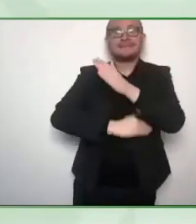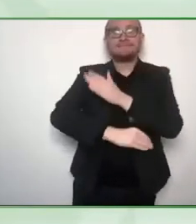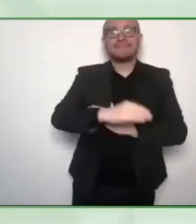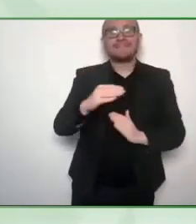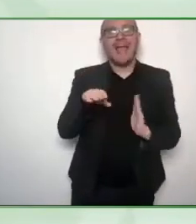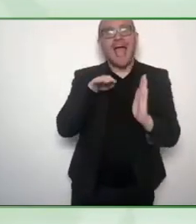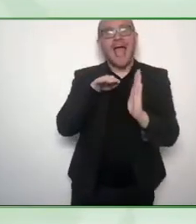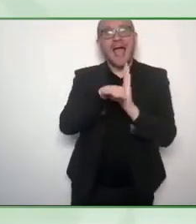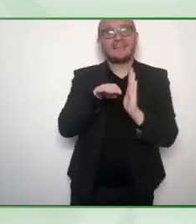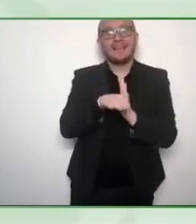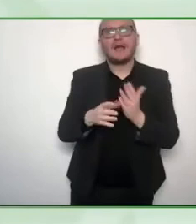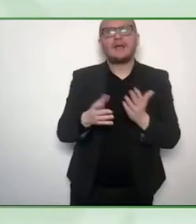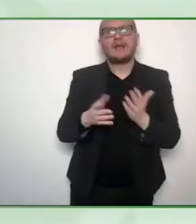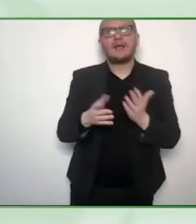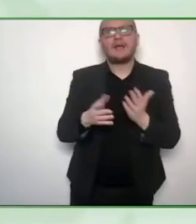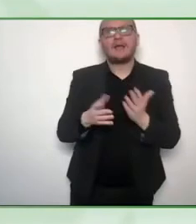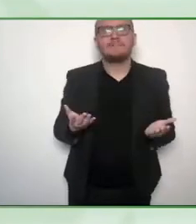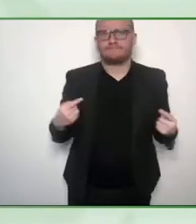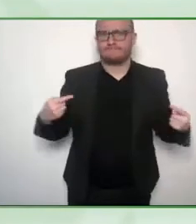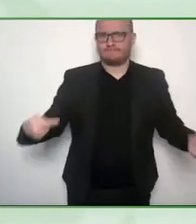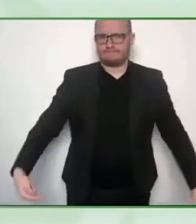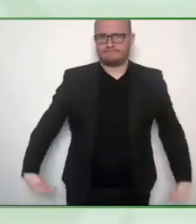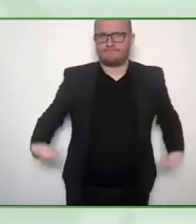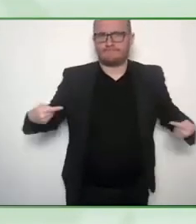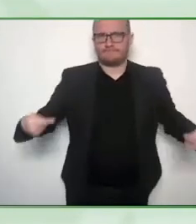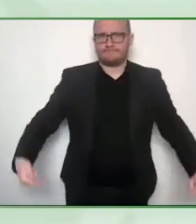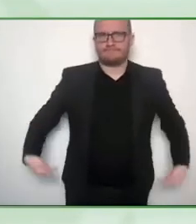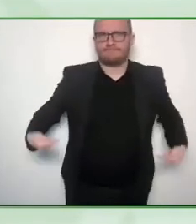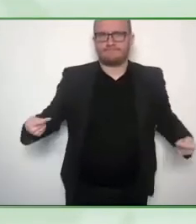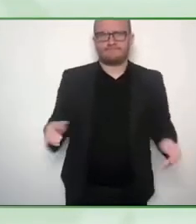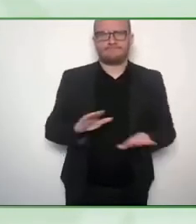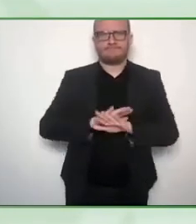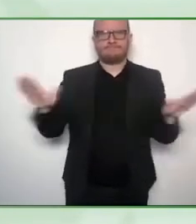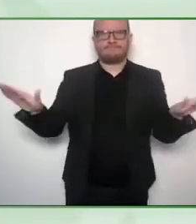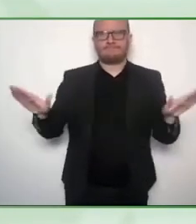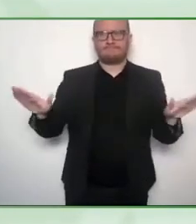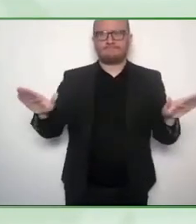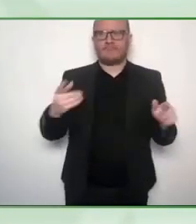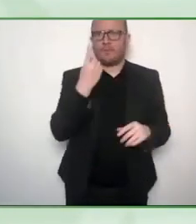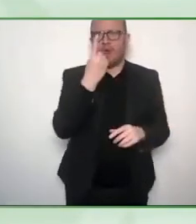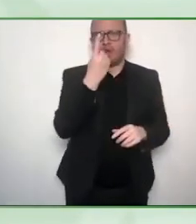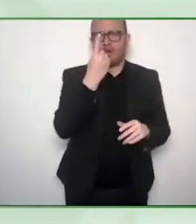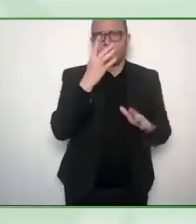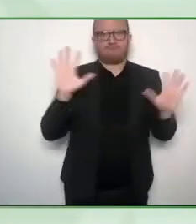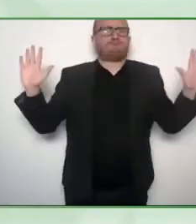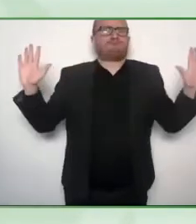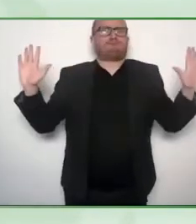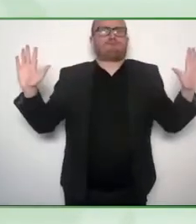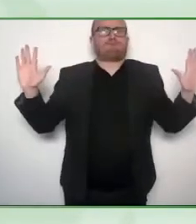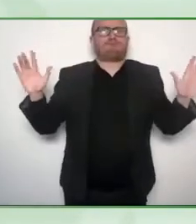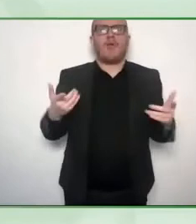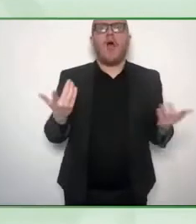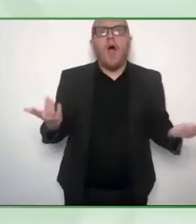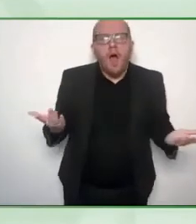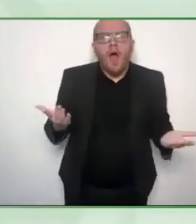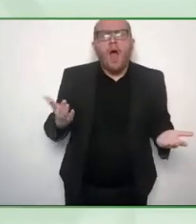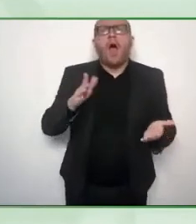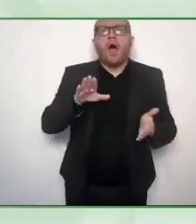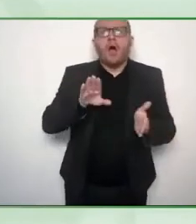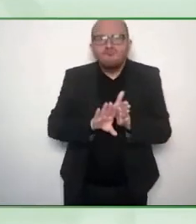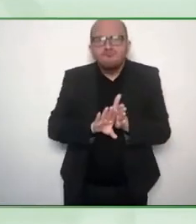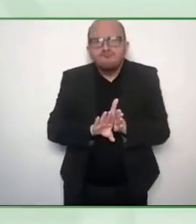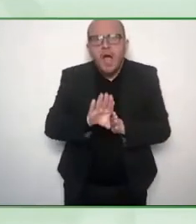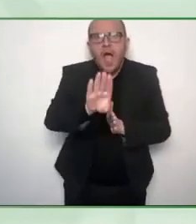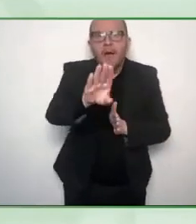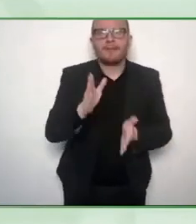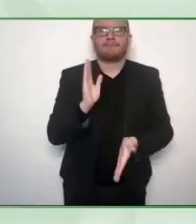businesses have gone ahead and included features for other types of disabilities, sometimes blind and